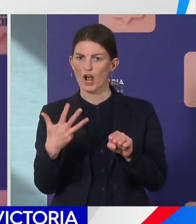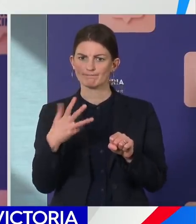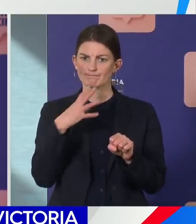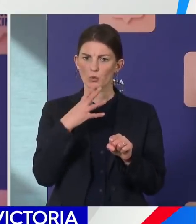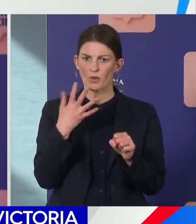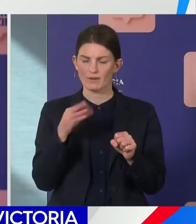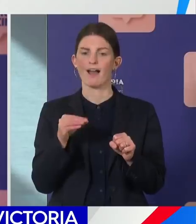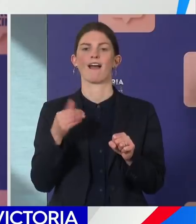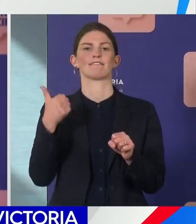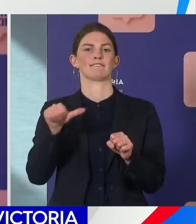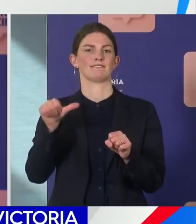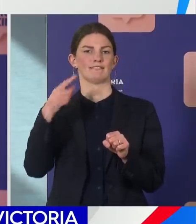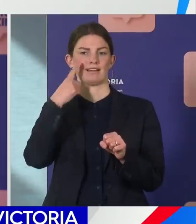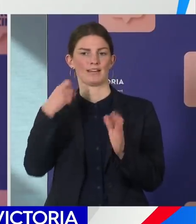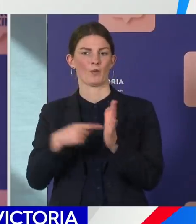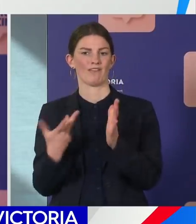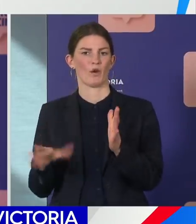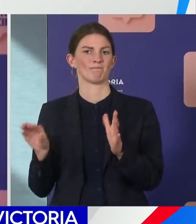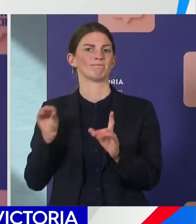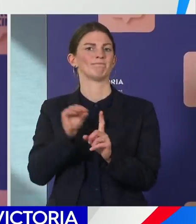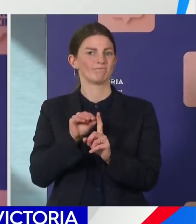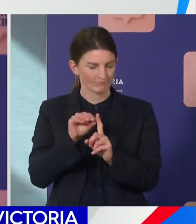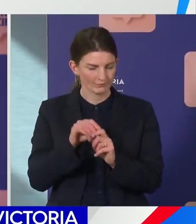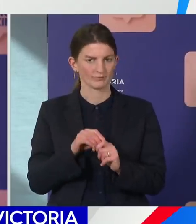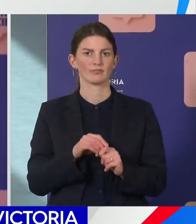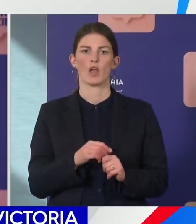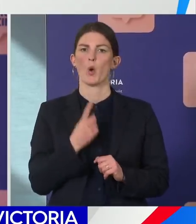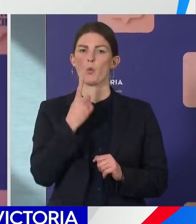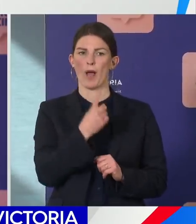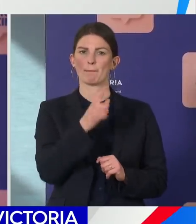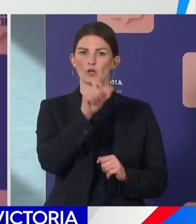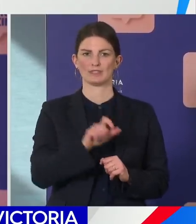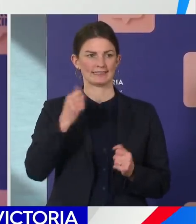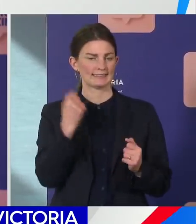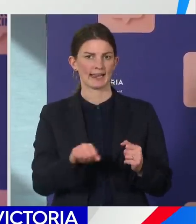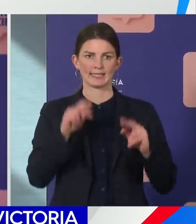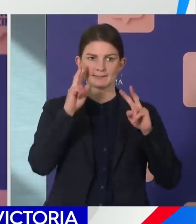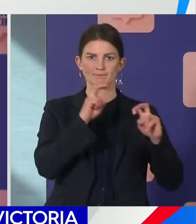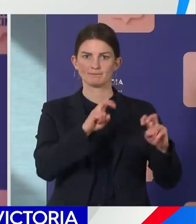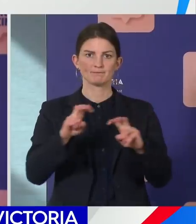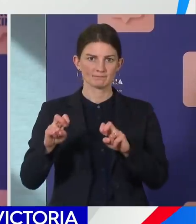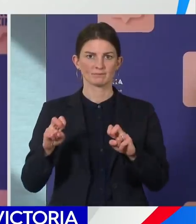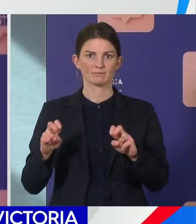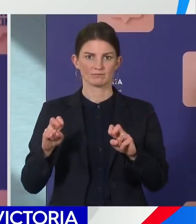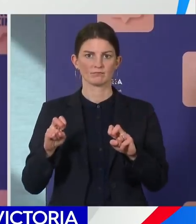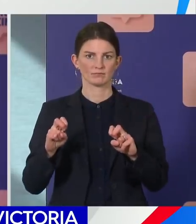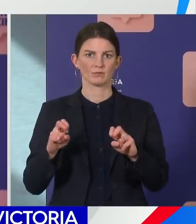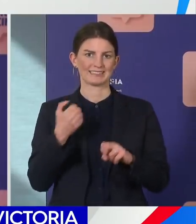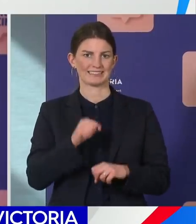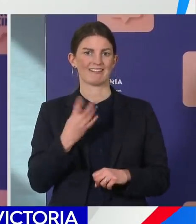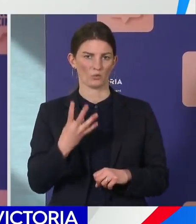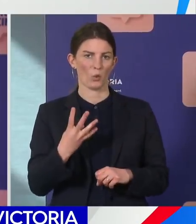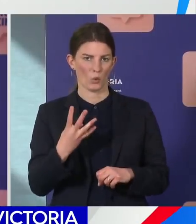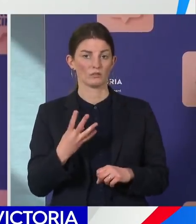and we have one case under investigation. That takes us to 36 of the case, 64 cases today. An additional